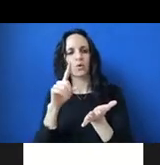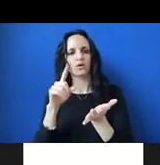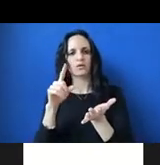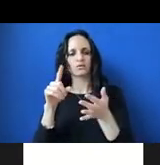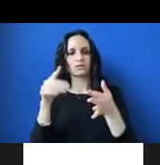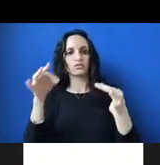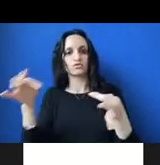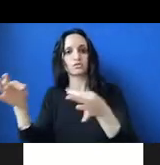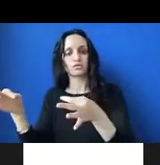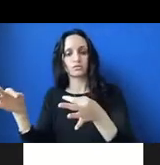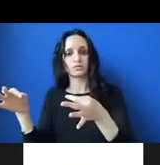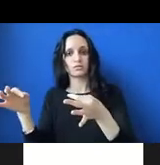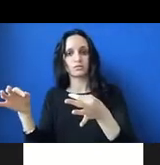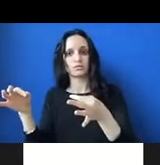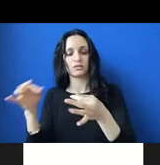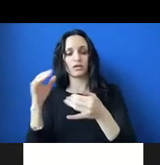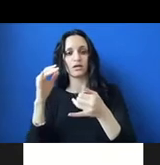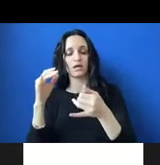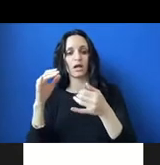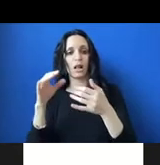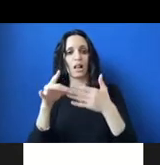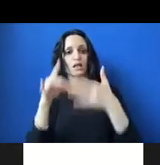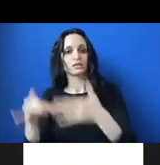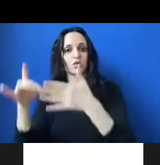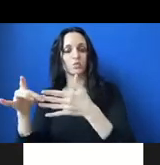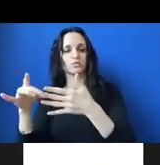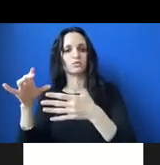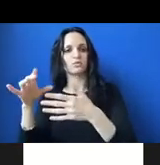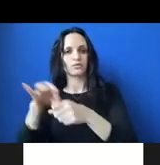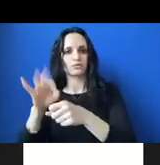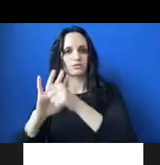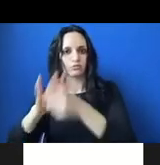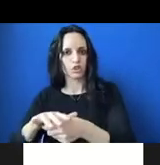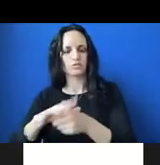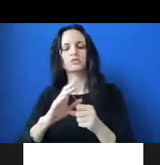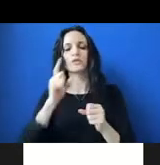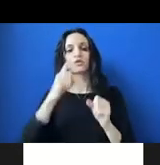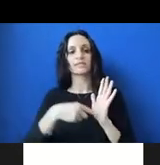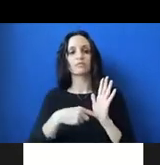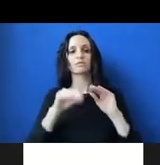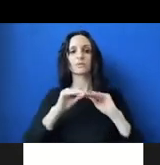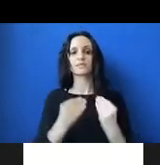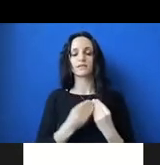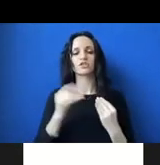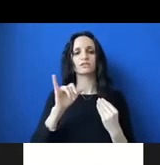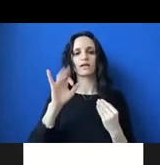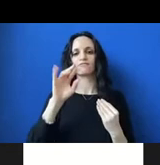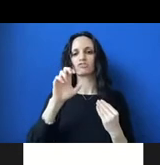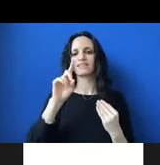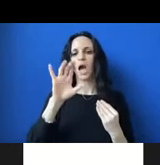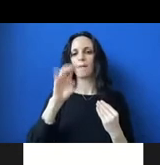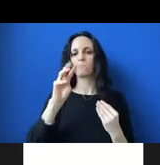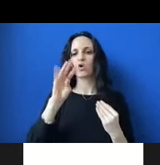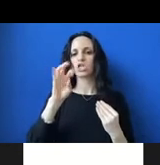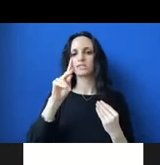decisions ends up leading to voter suppression. So for instance, like organizations like Freedom Works, which is